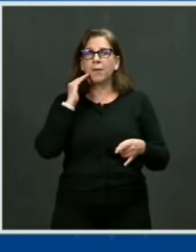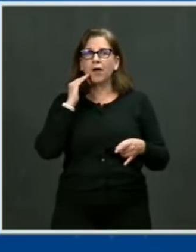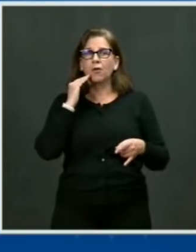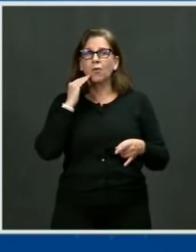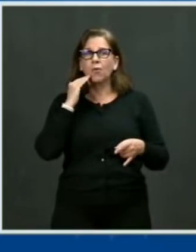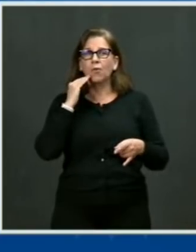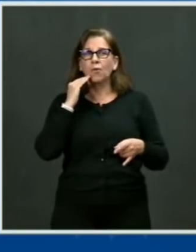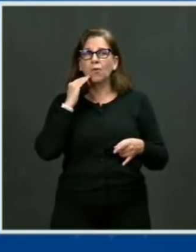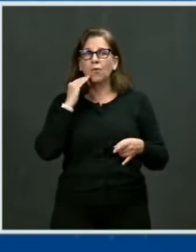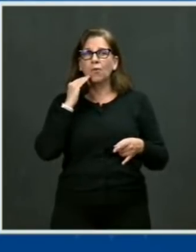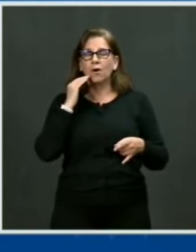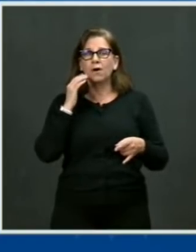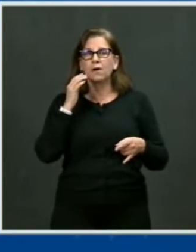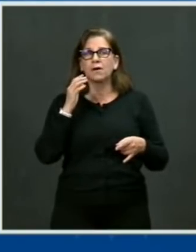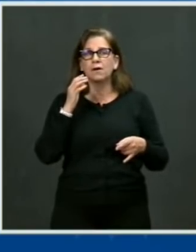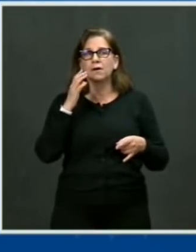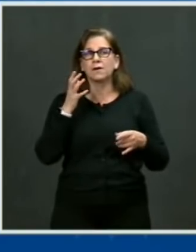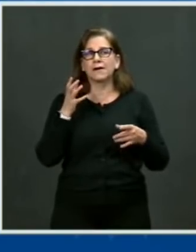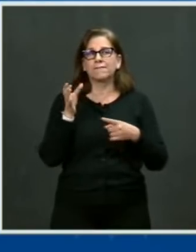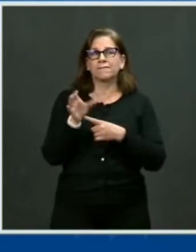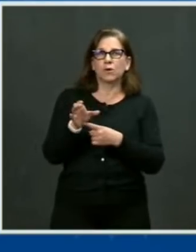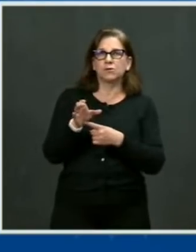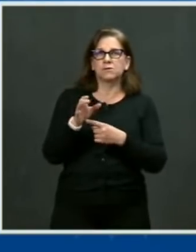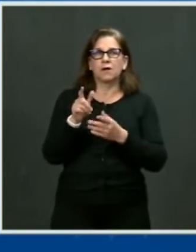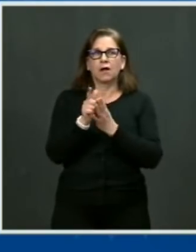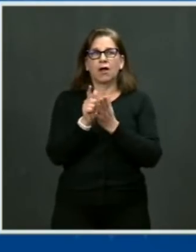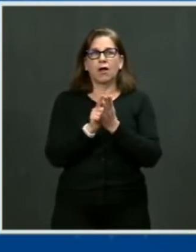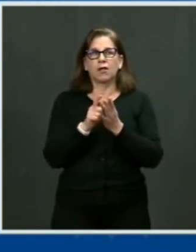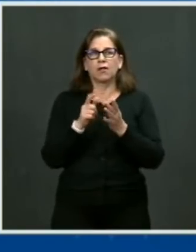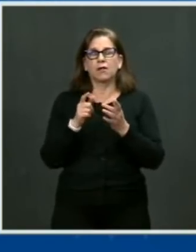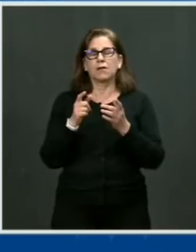had a permanent director since 2015.